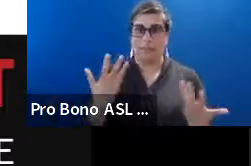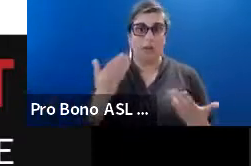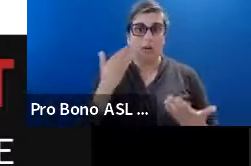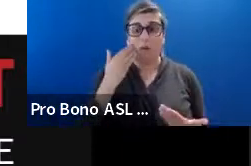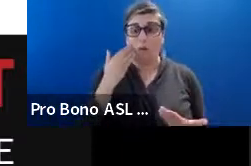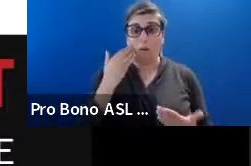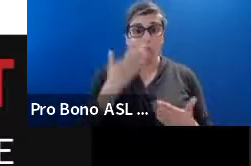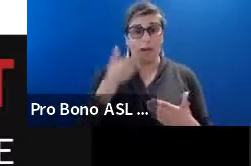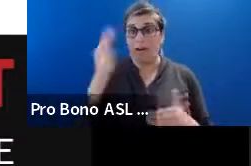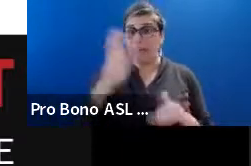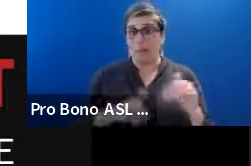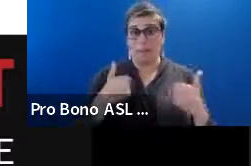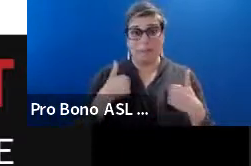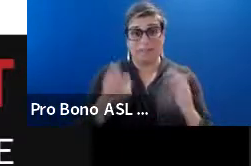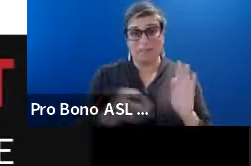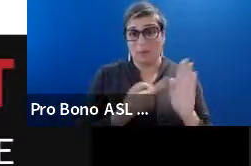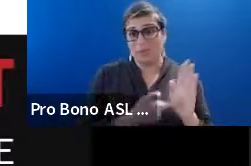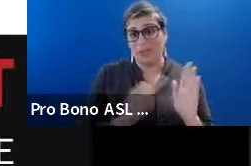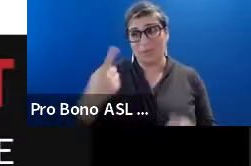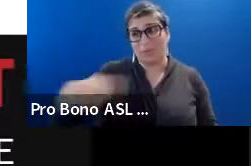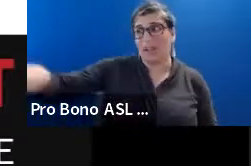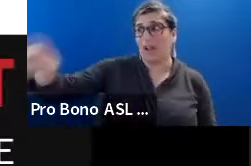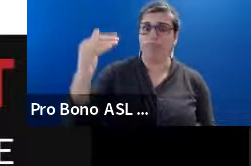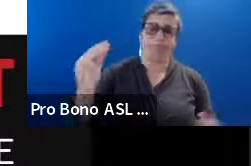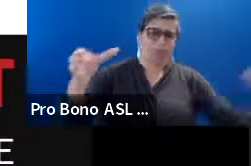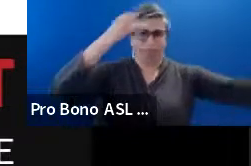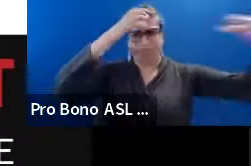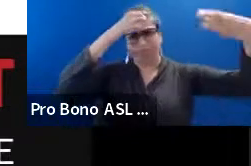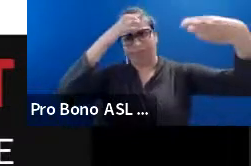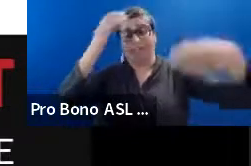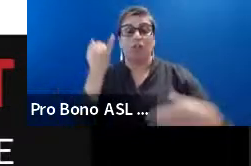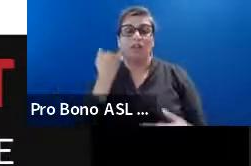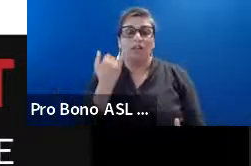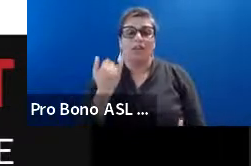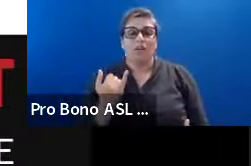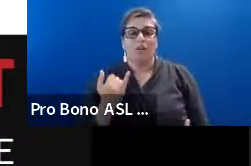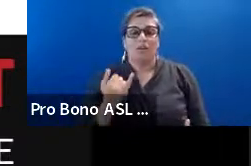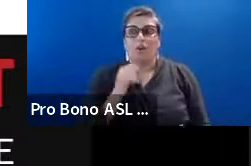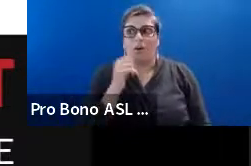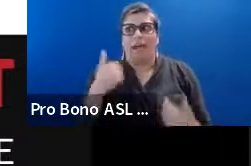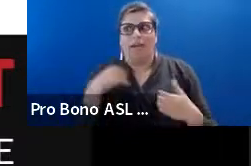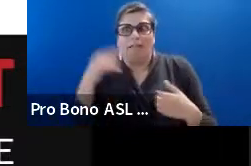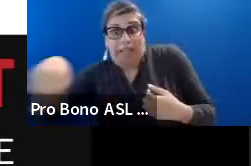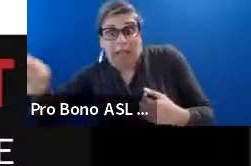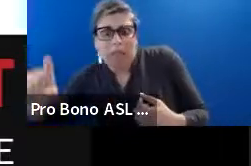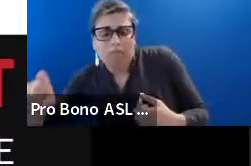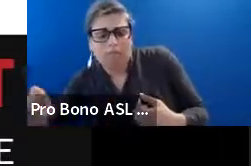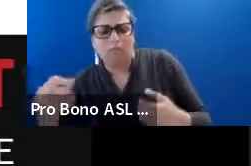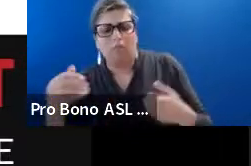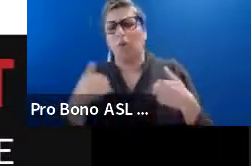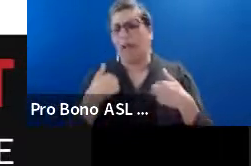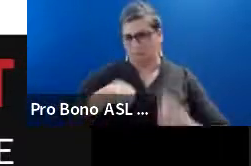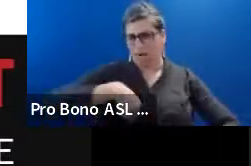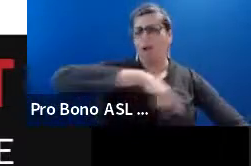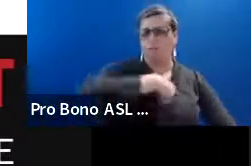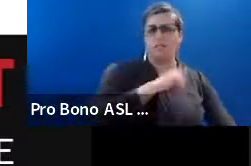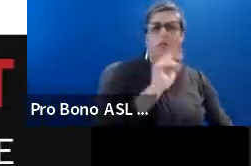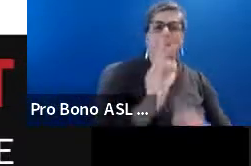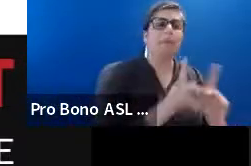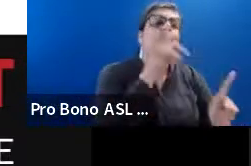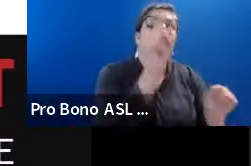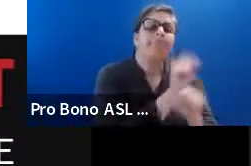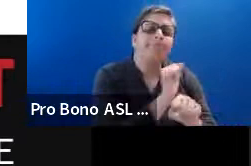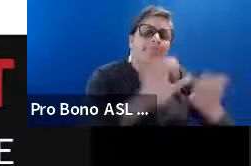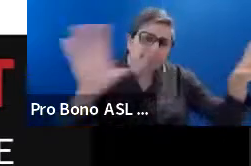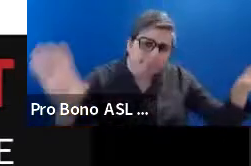I do sometimes. So. Um. You know. If you don't have that. You have us. Uh. Sort of the next best thing. Is the people that are actually doing the work.